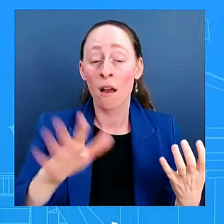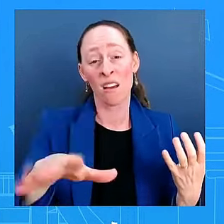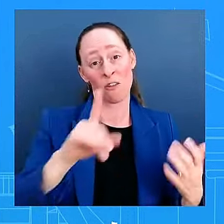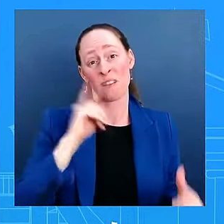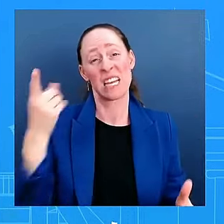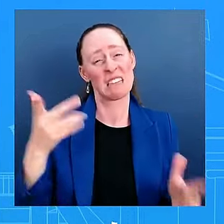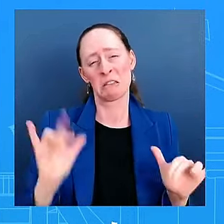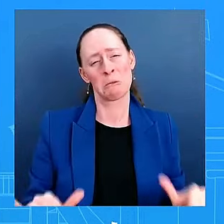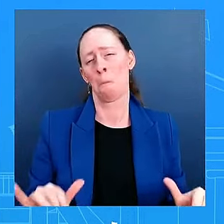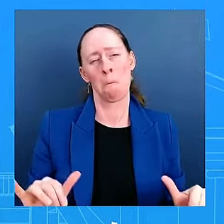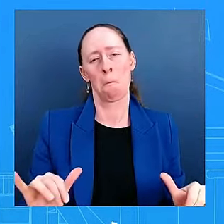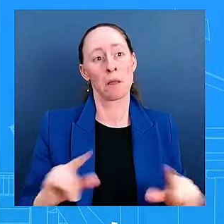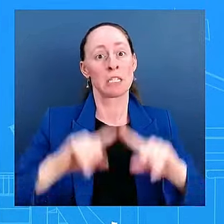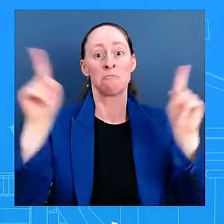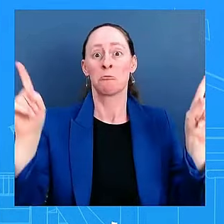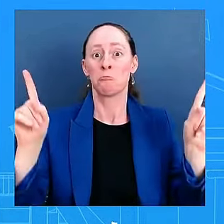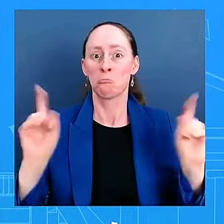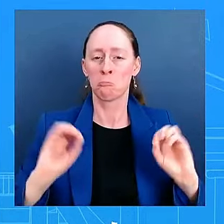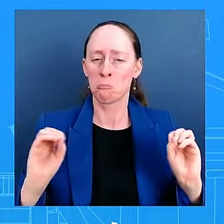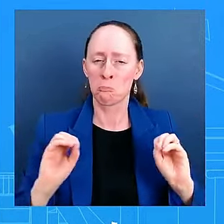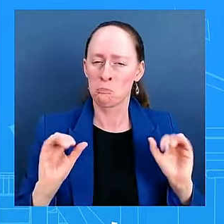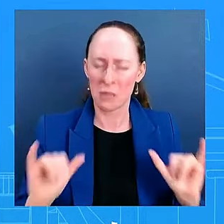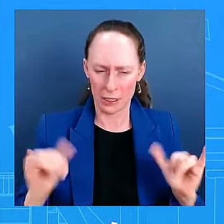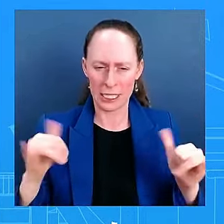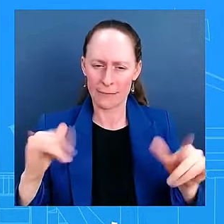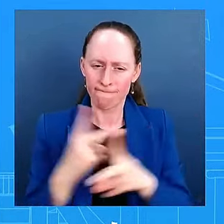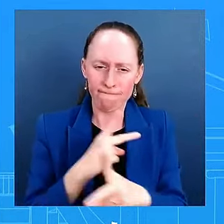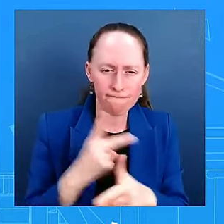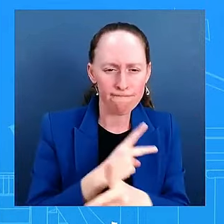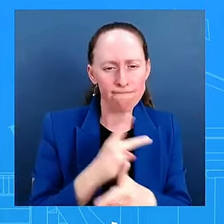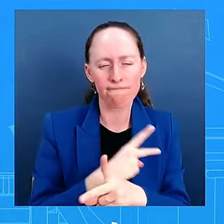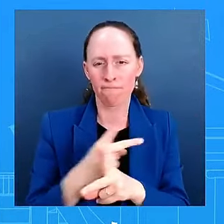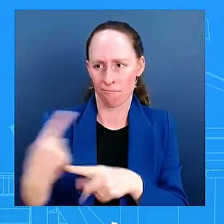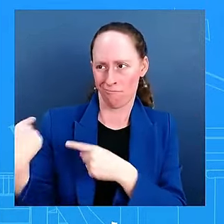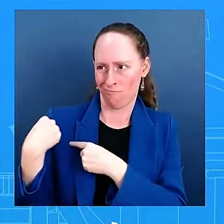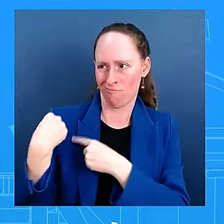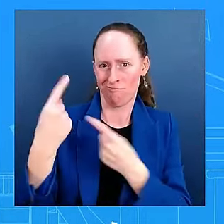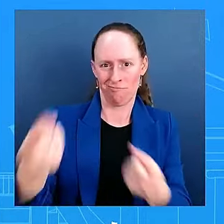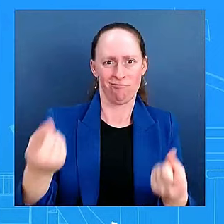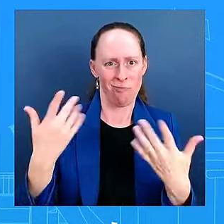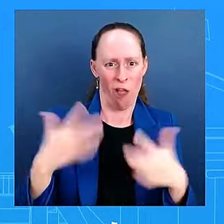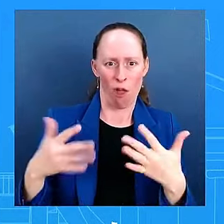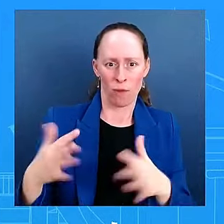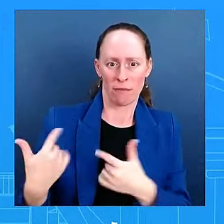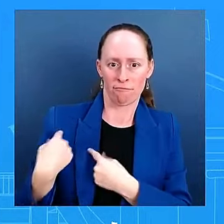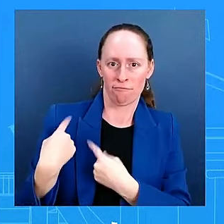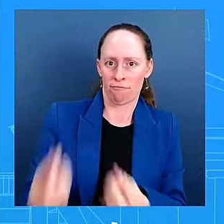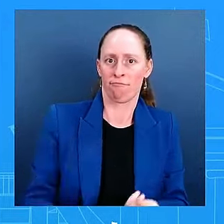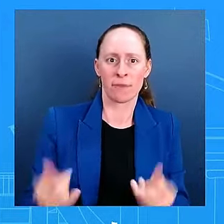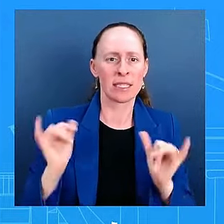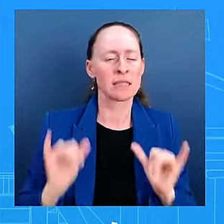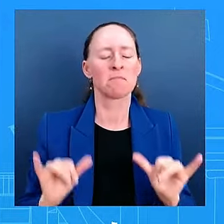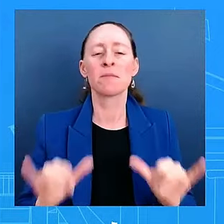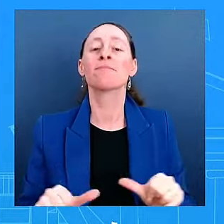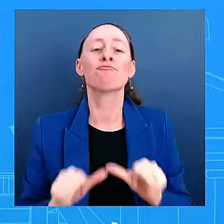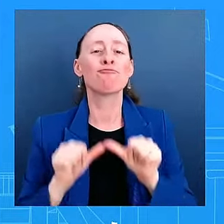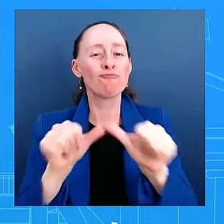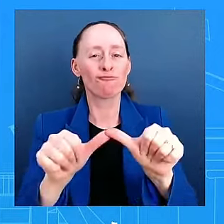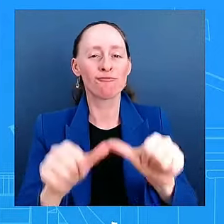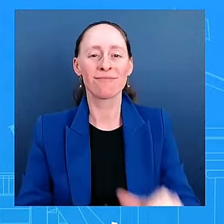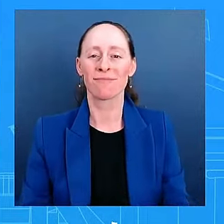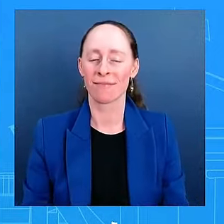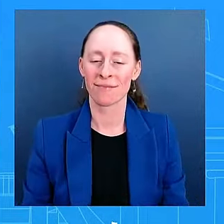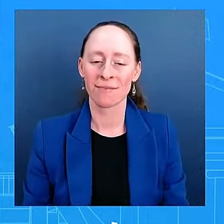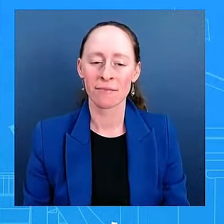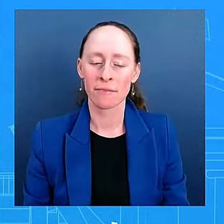the past several months or past three plus years. And so we're going to continue to do that. Is cool that the next administration may be finalizing the deal